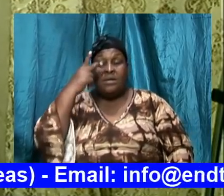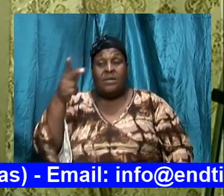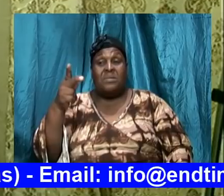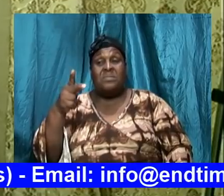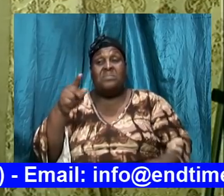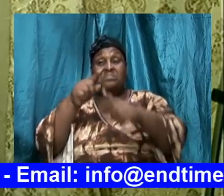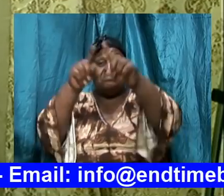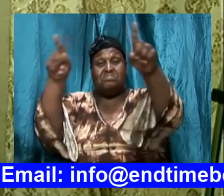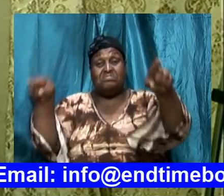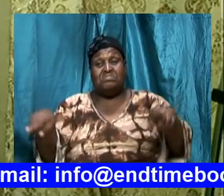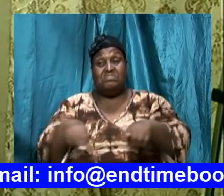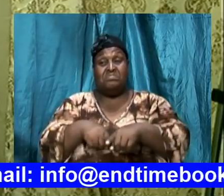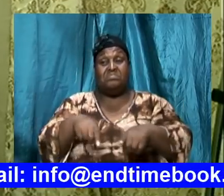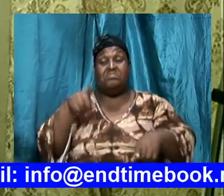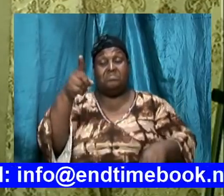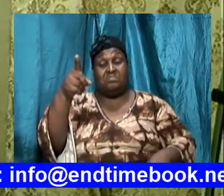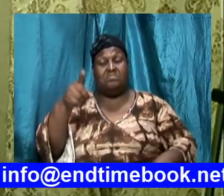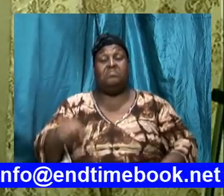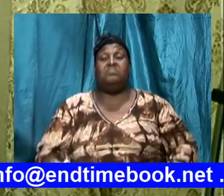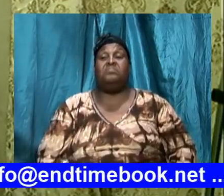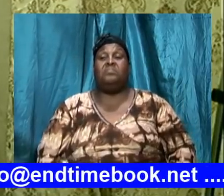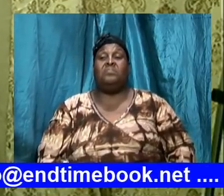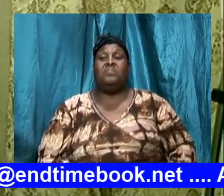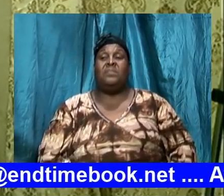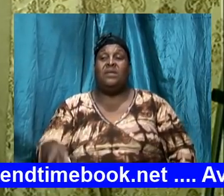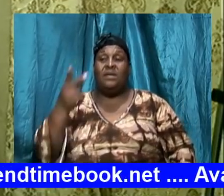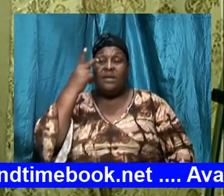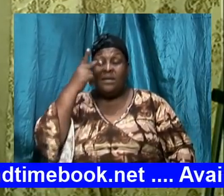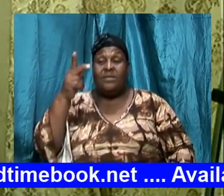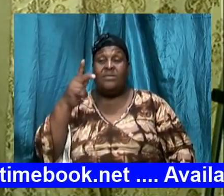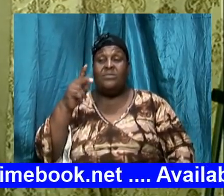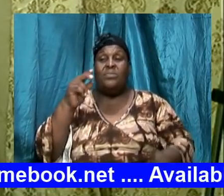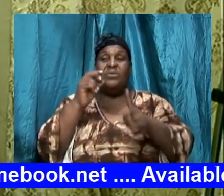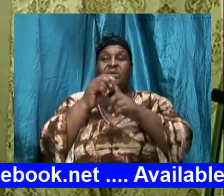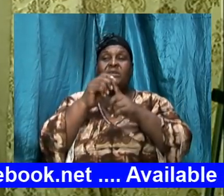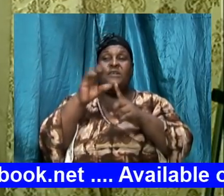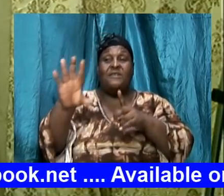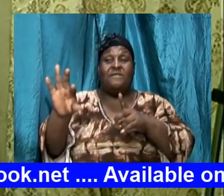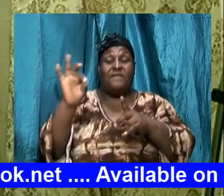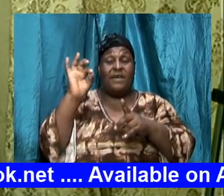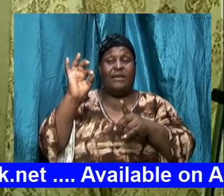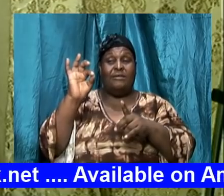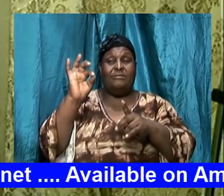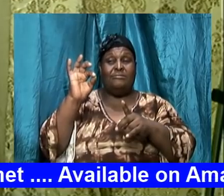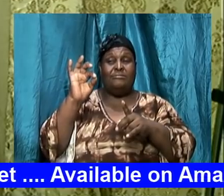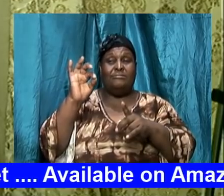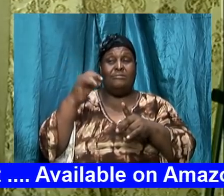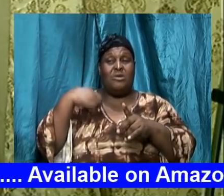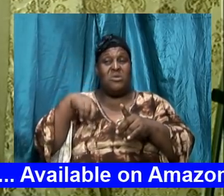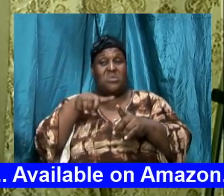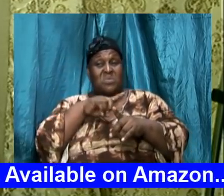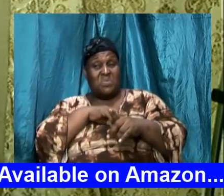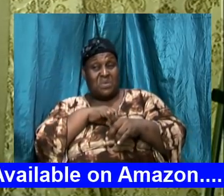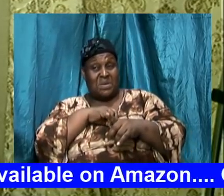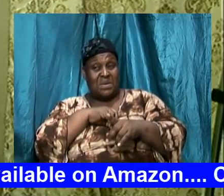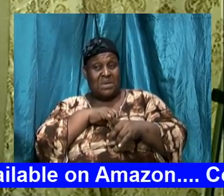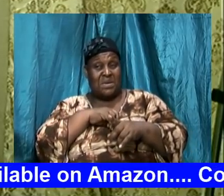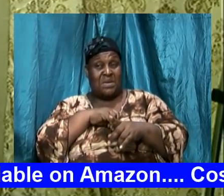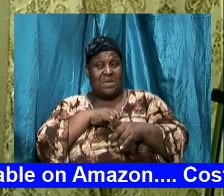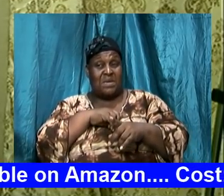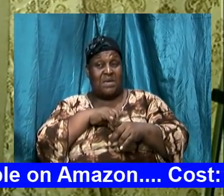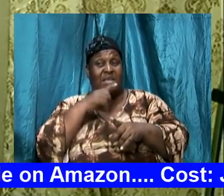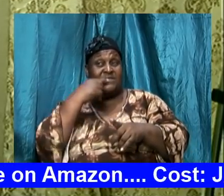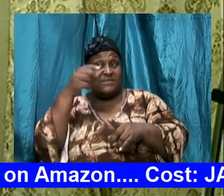and I want us to follow me carefully look how we work you're going to find that we can relate to this